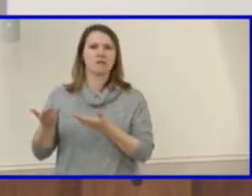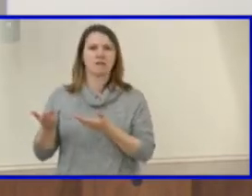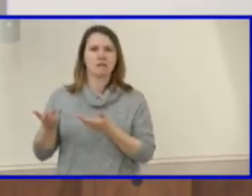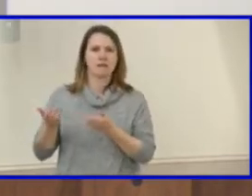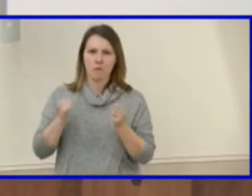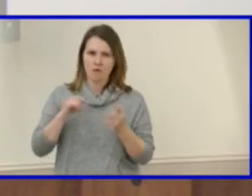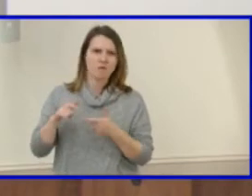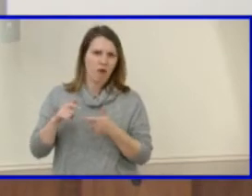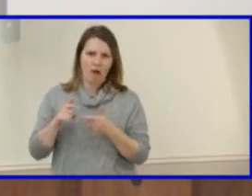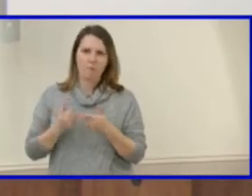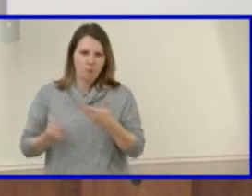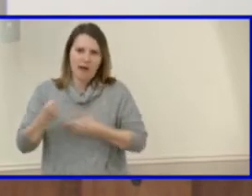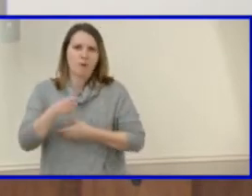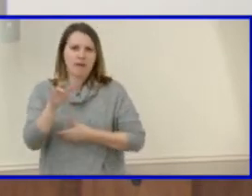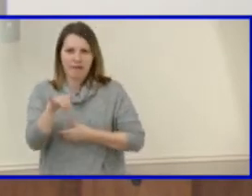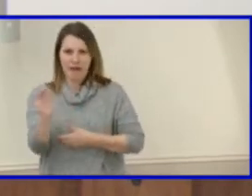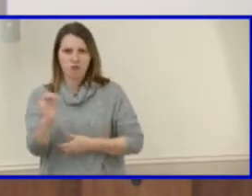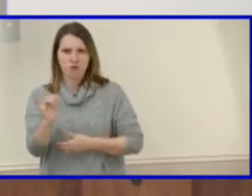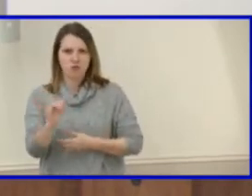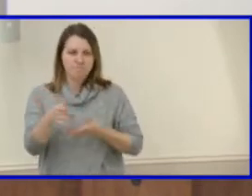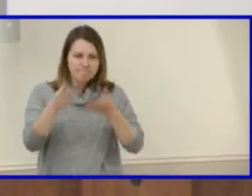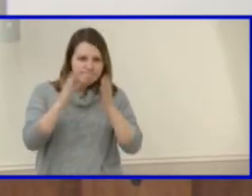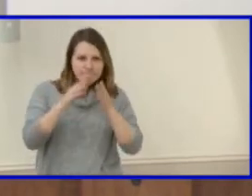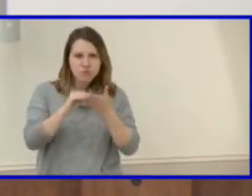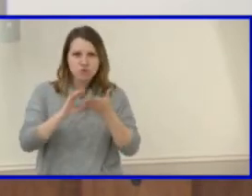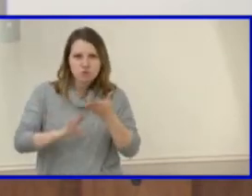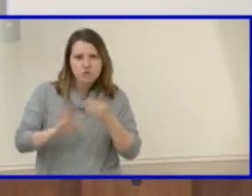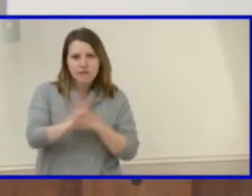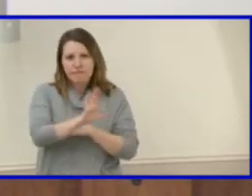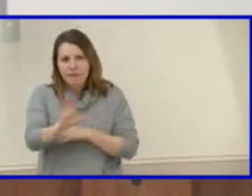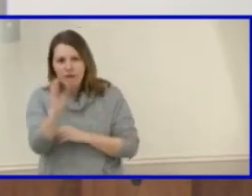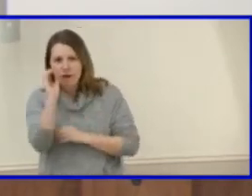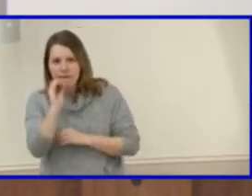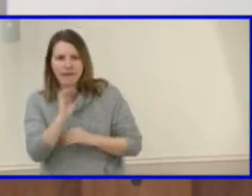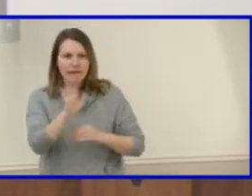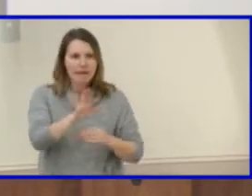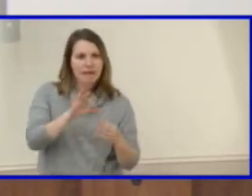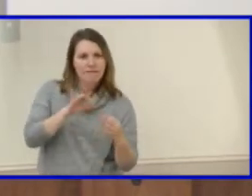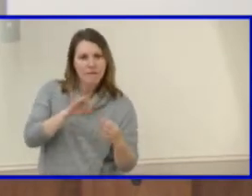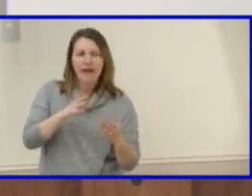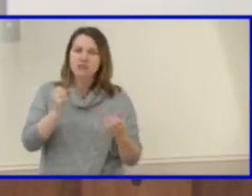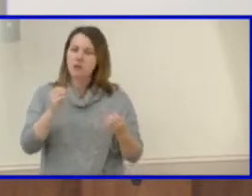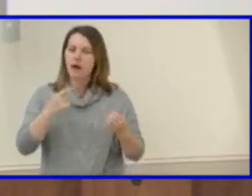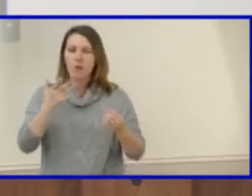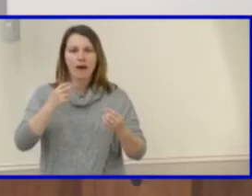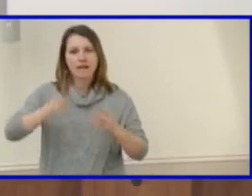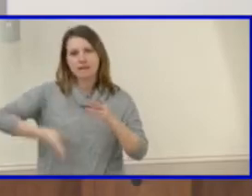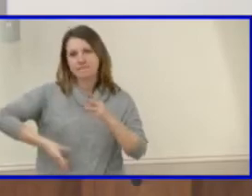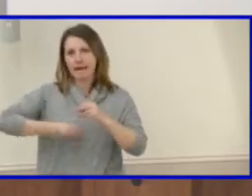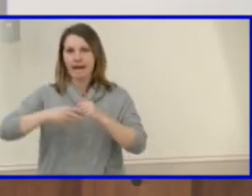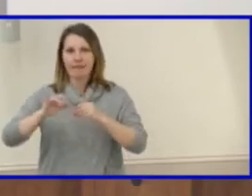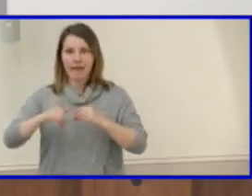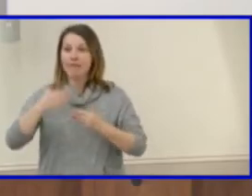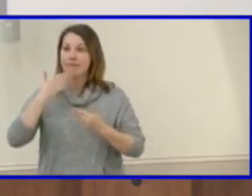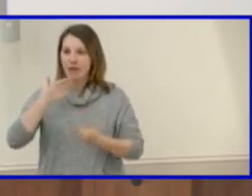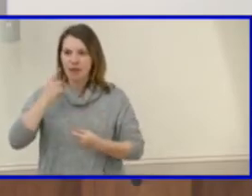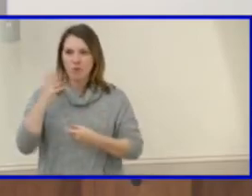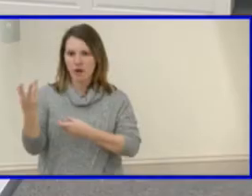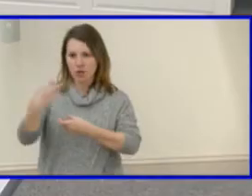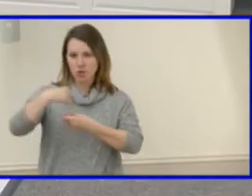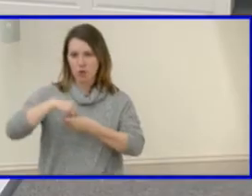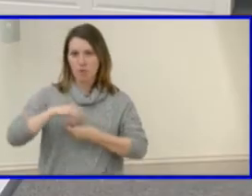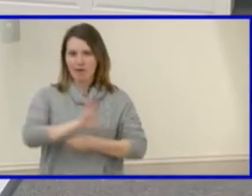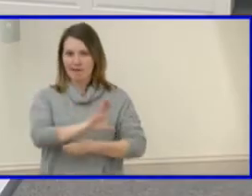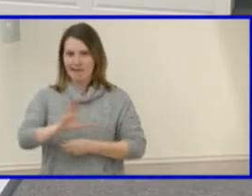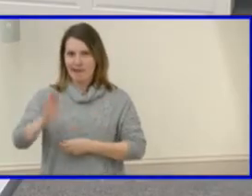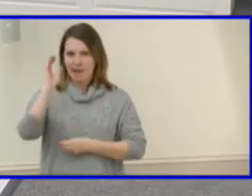prioritize listening to student voice. So I just wanted to bring that forward and just say, you know, thank you for incorporating this in the plan is